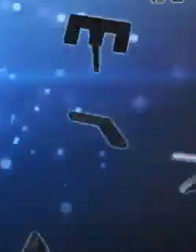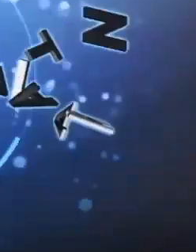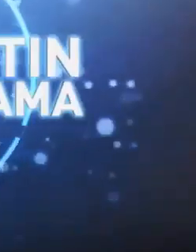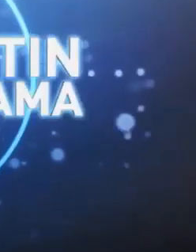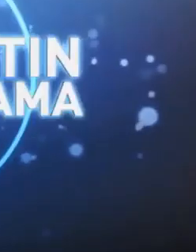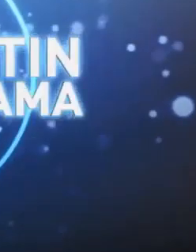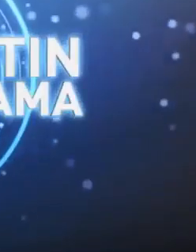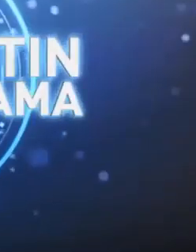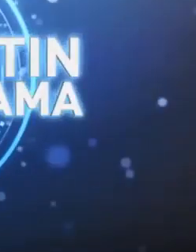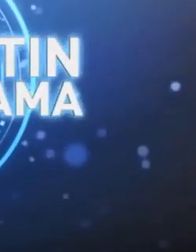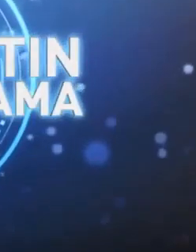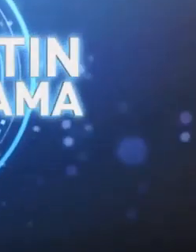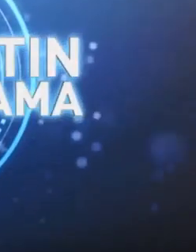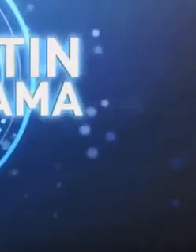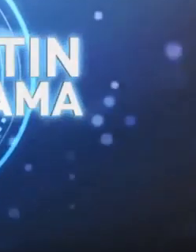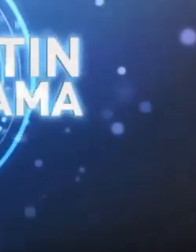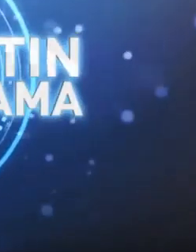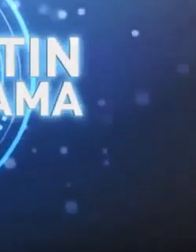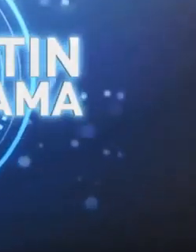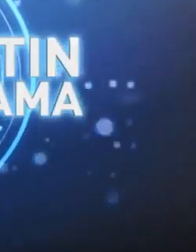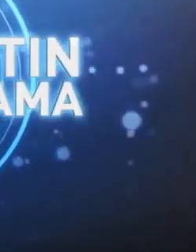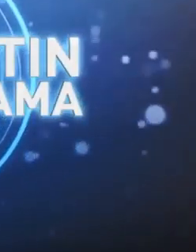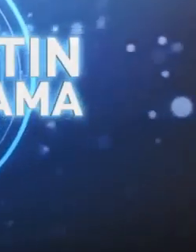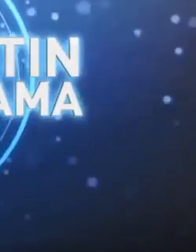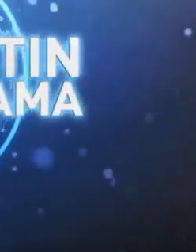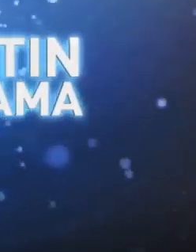Terima kasih kerana Terima kerana menonton!